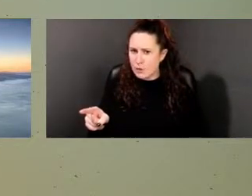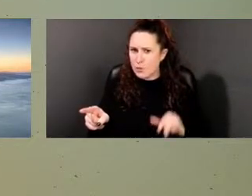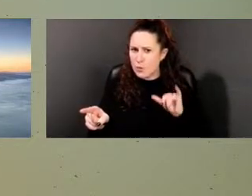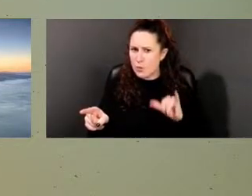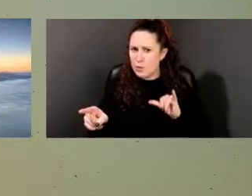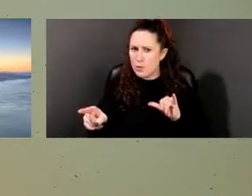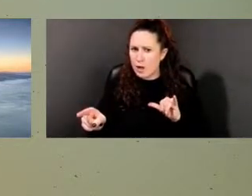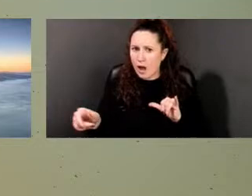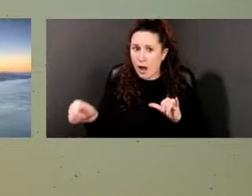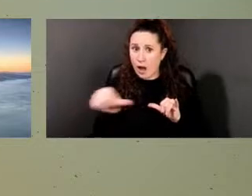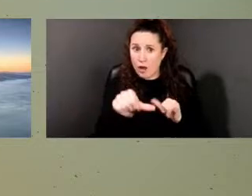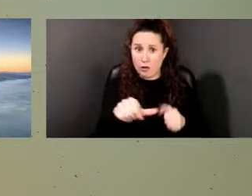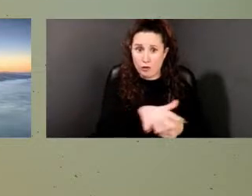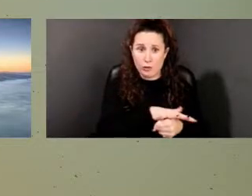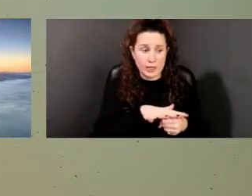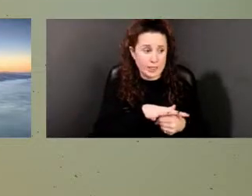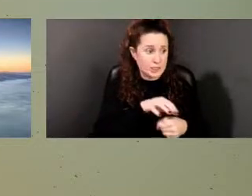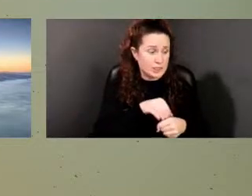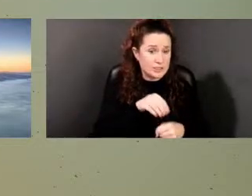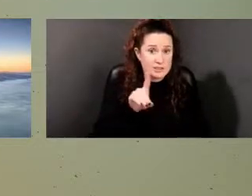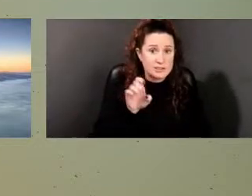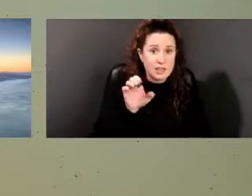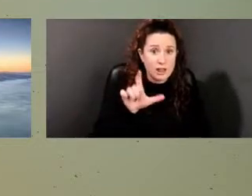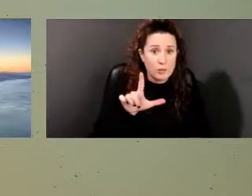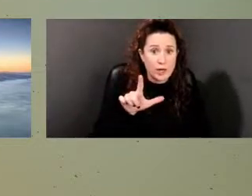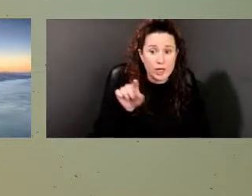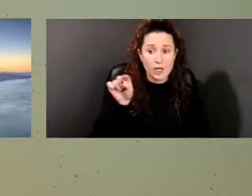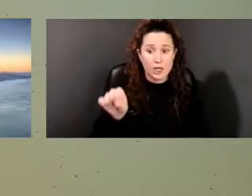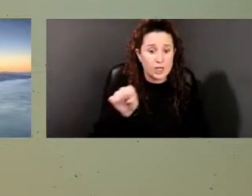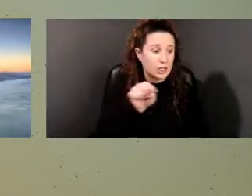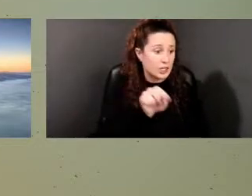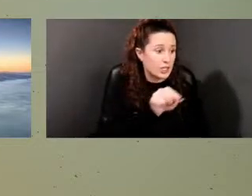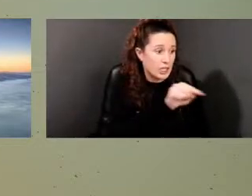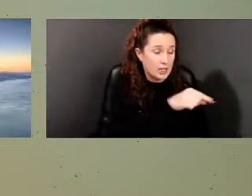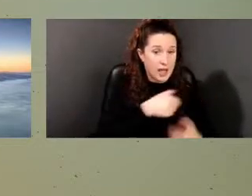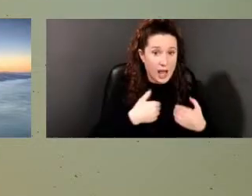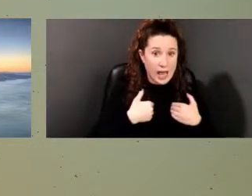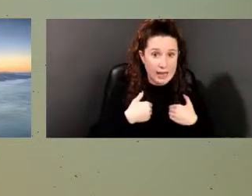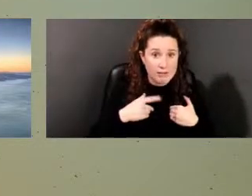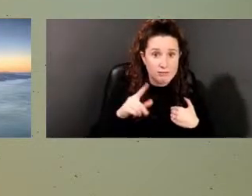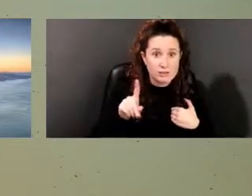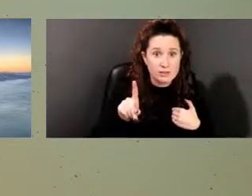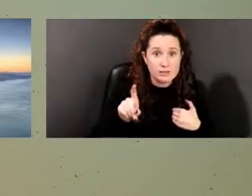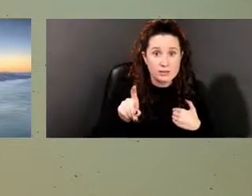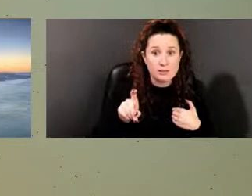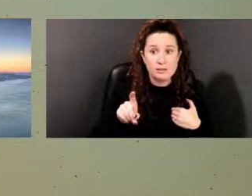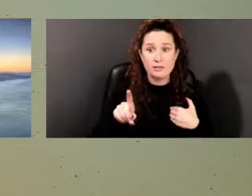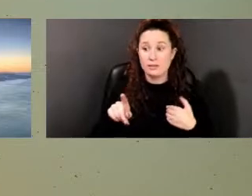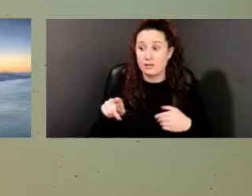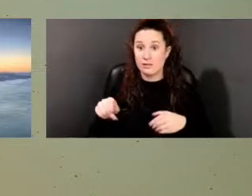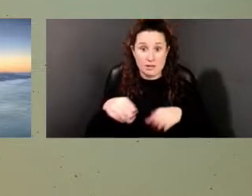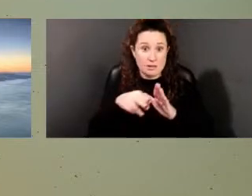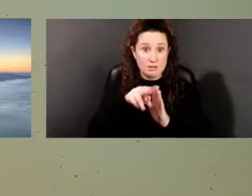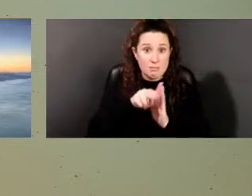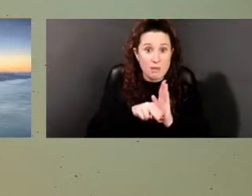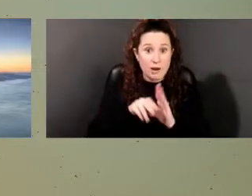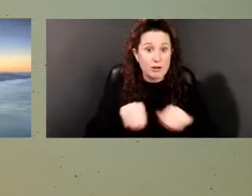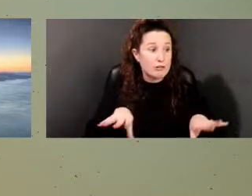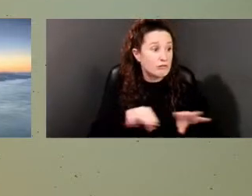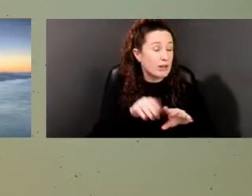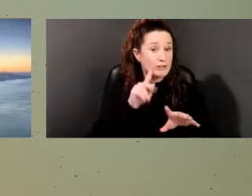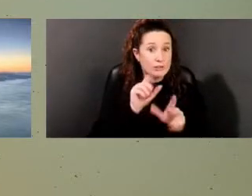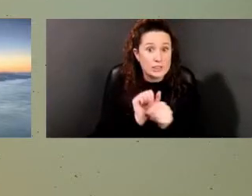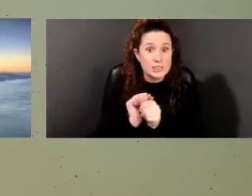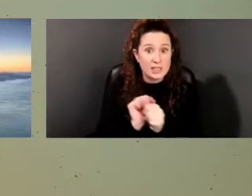may be burial grounds of, of slaves. And I started thinking